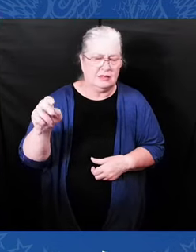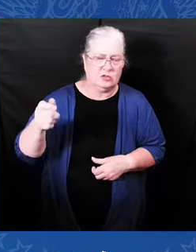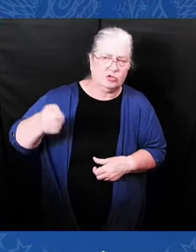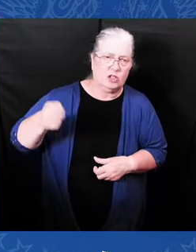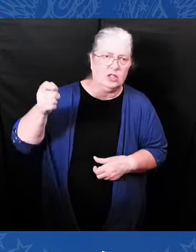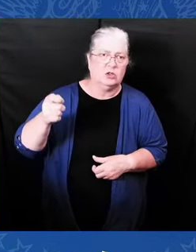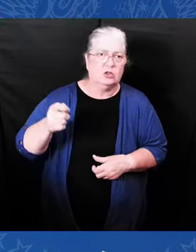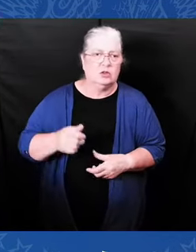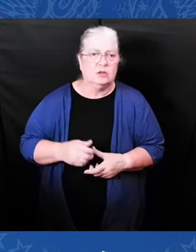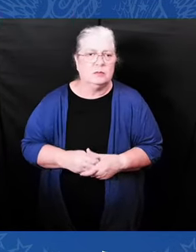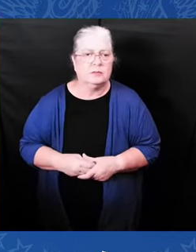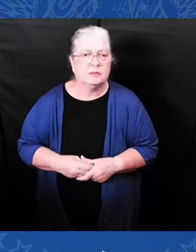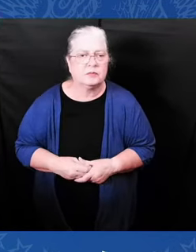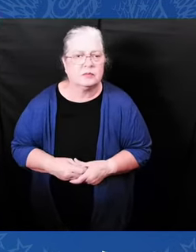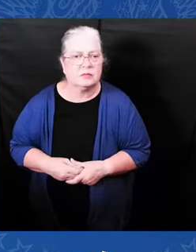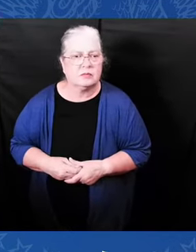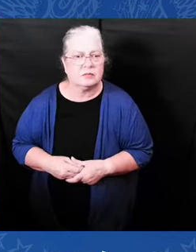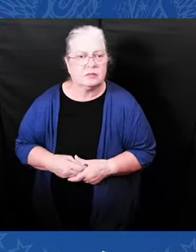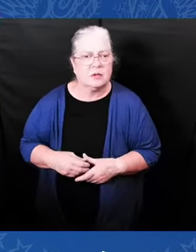on that bench.